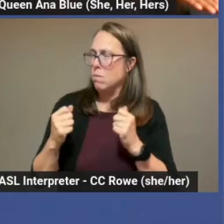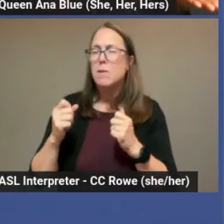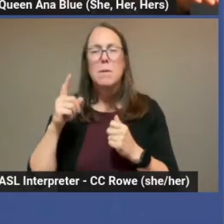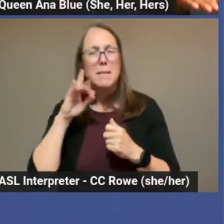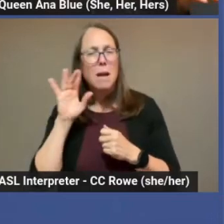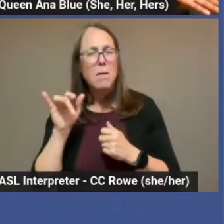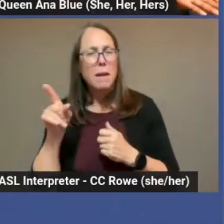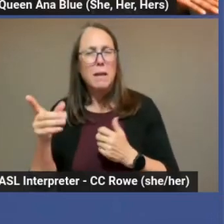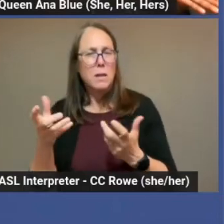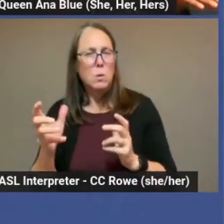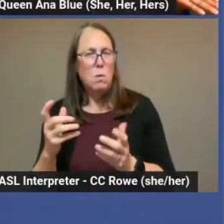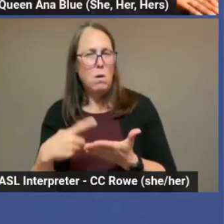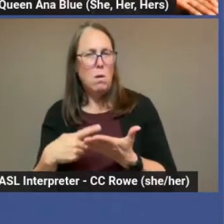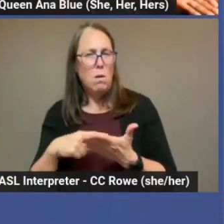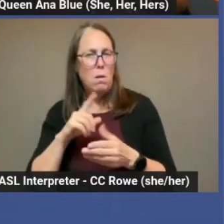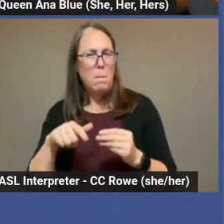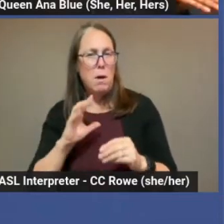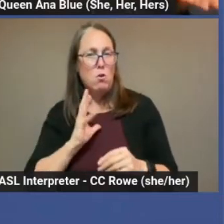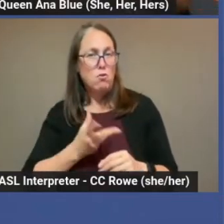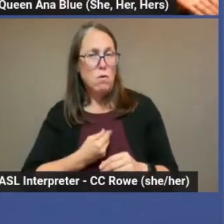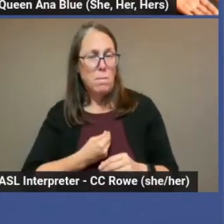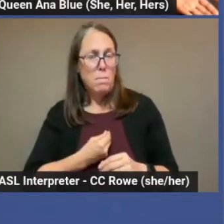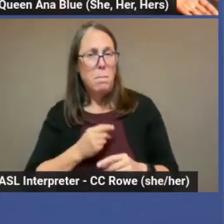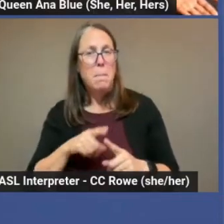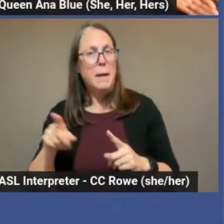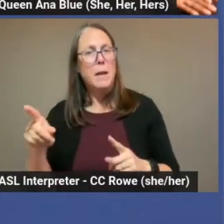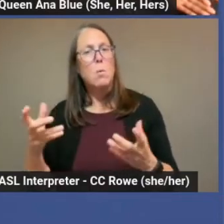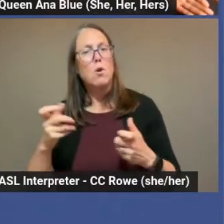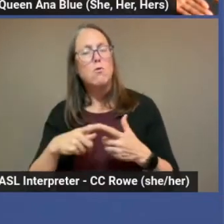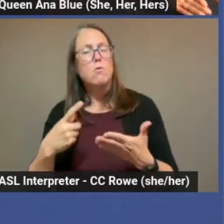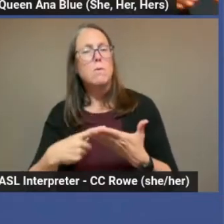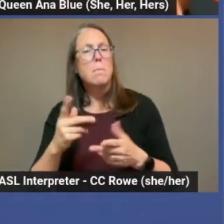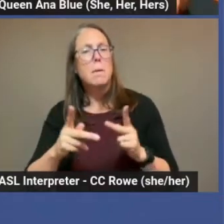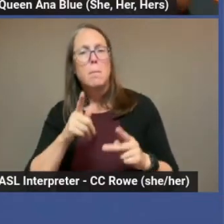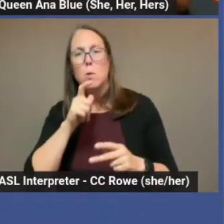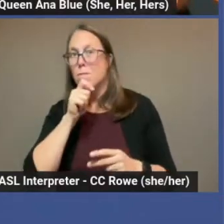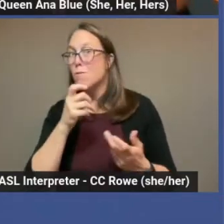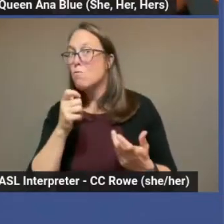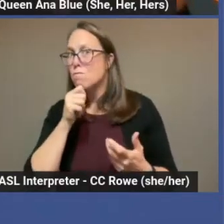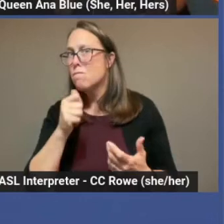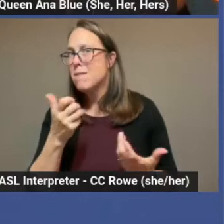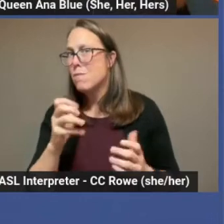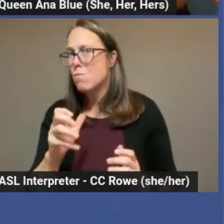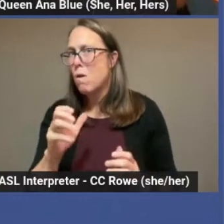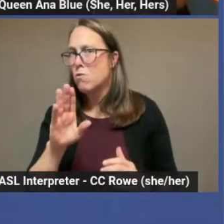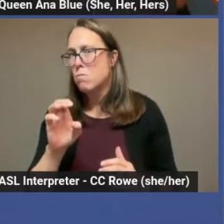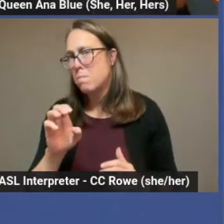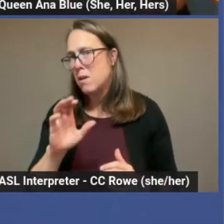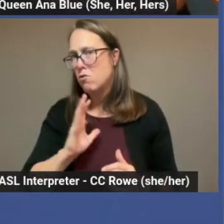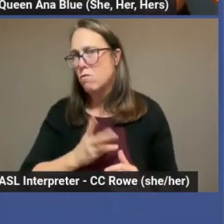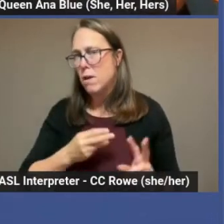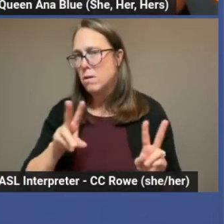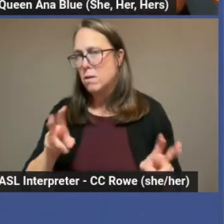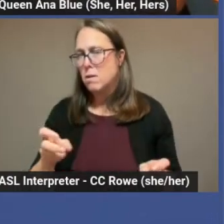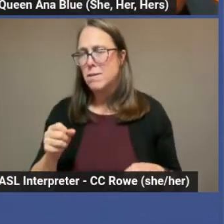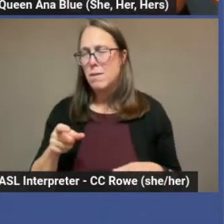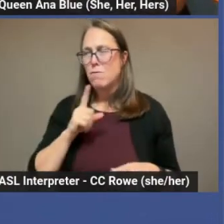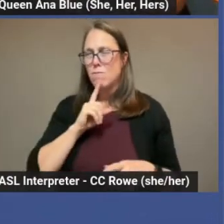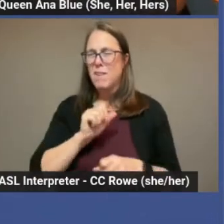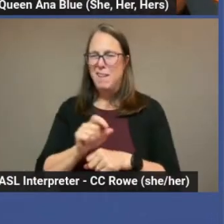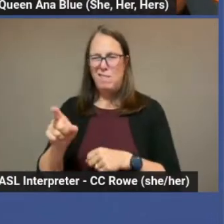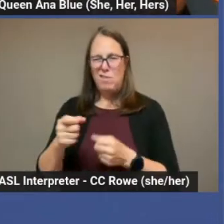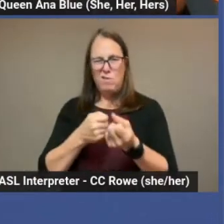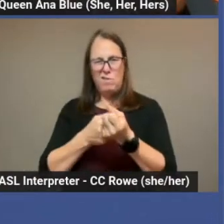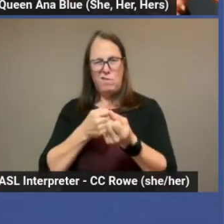people, you want to talk about people that decided to not be trans. So that was a little controversial, where it's just like, are you really for the community?